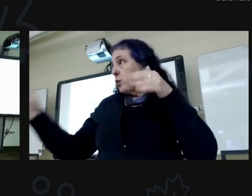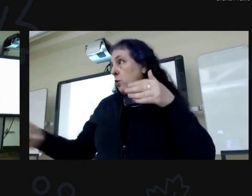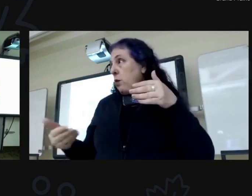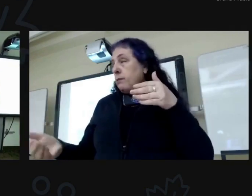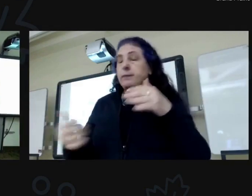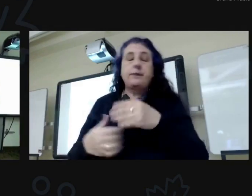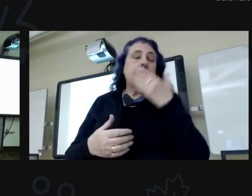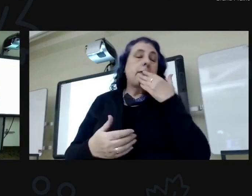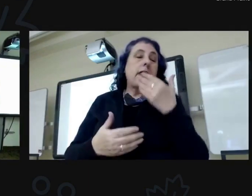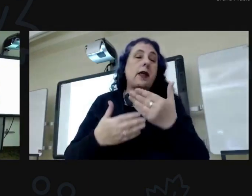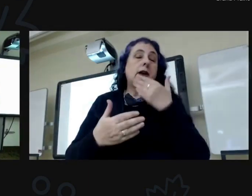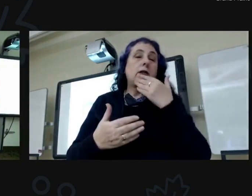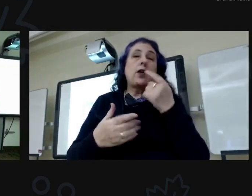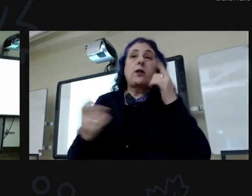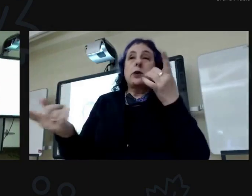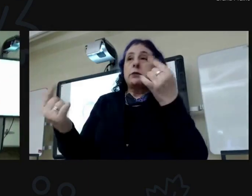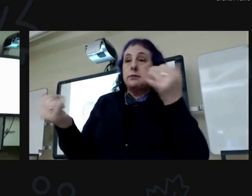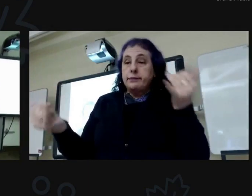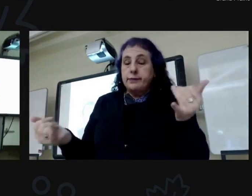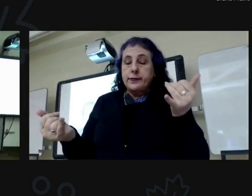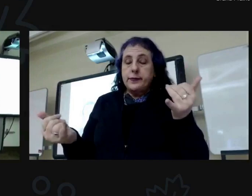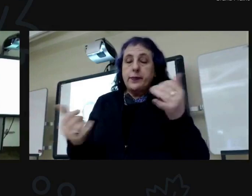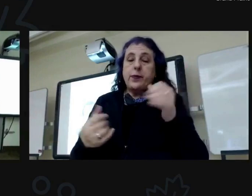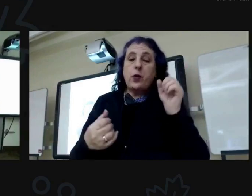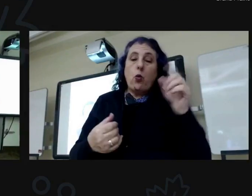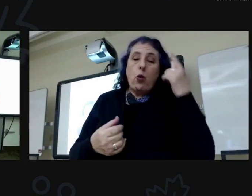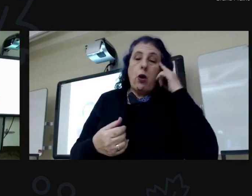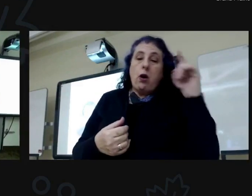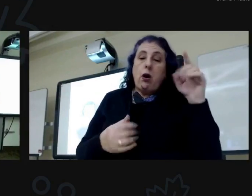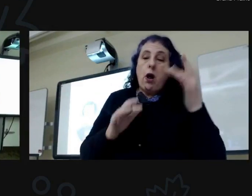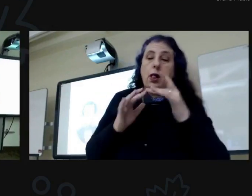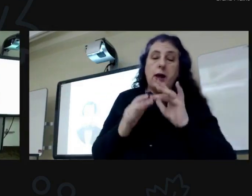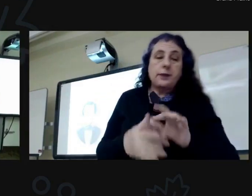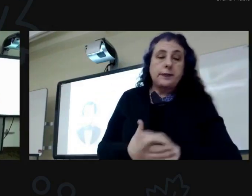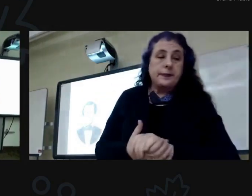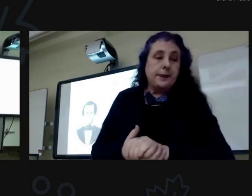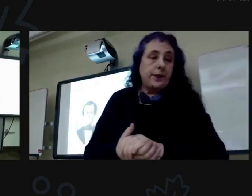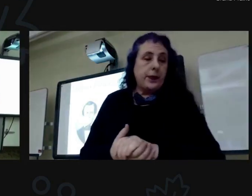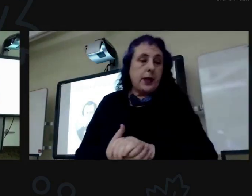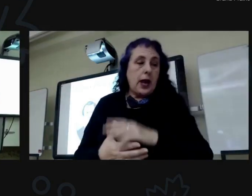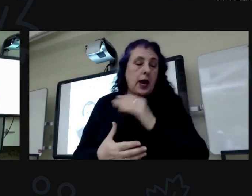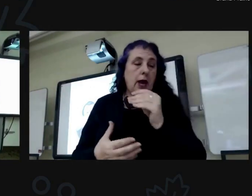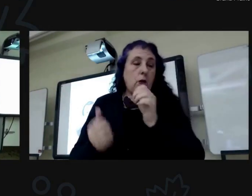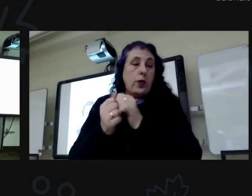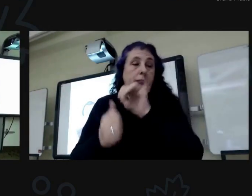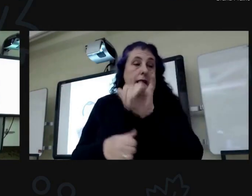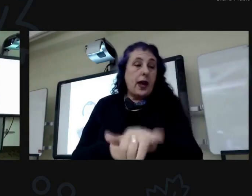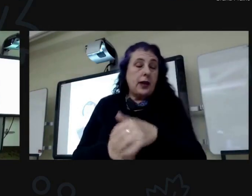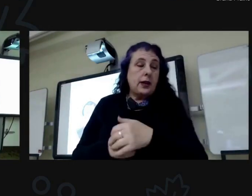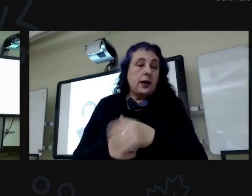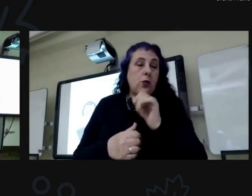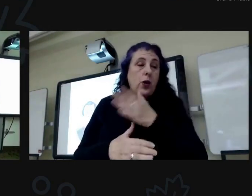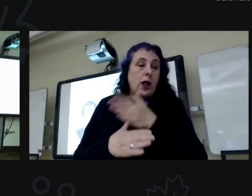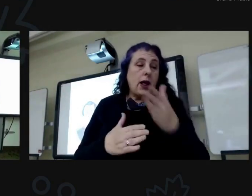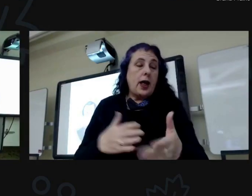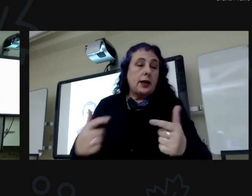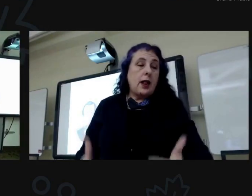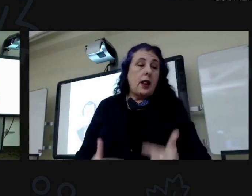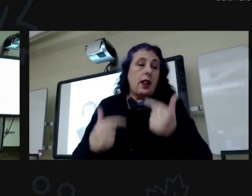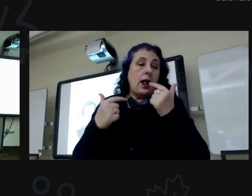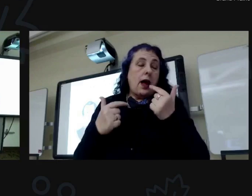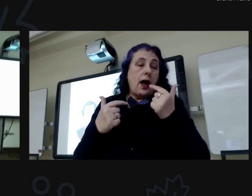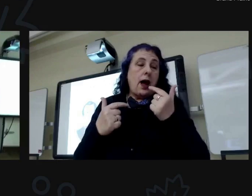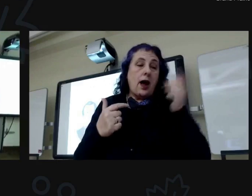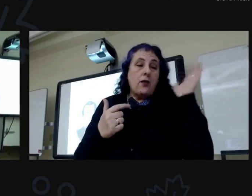Thanks to everybody attending in person or online. And with that, I will end the live broadcast